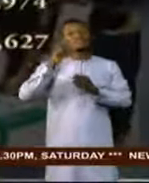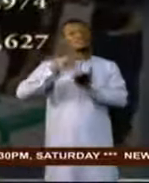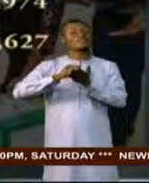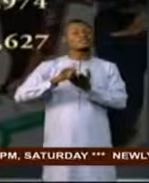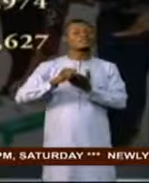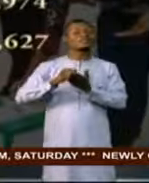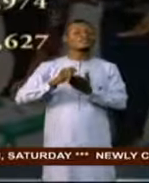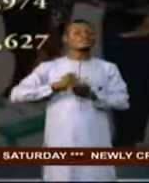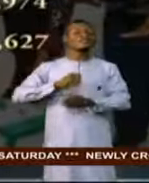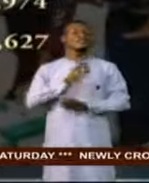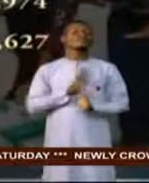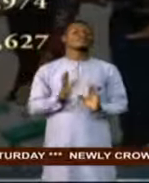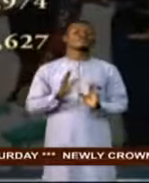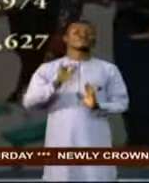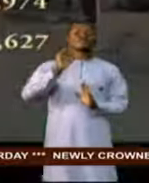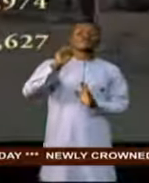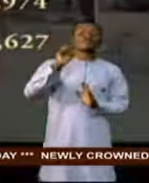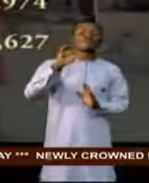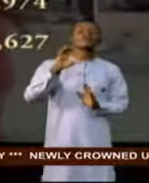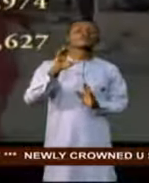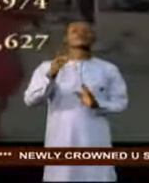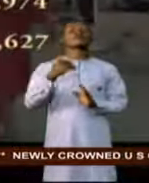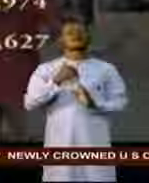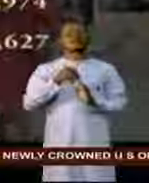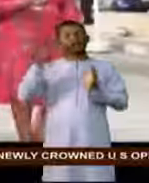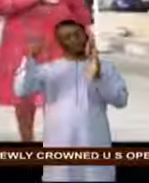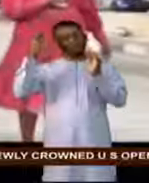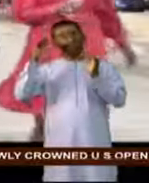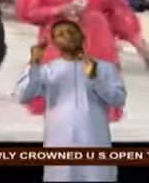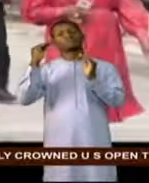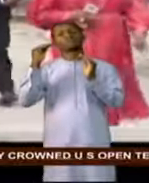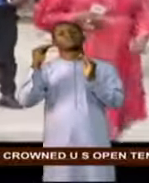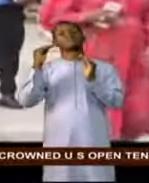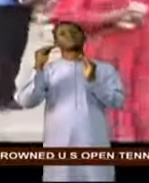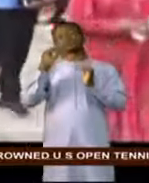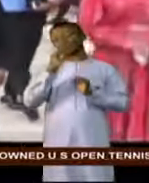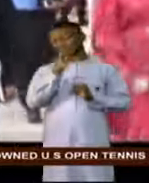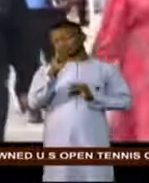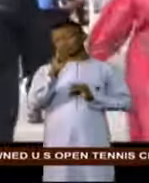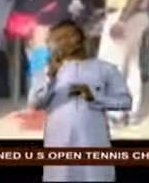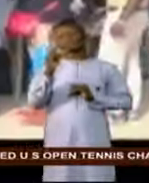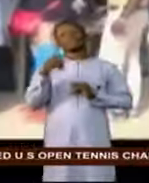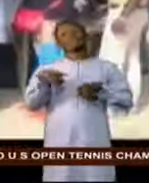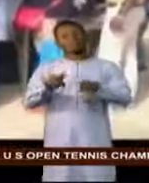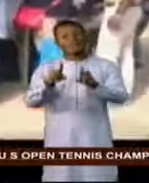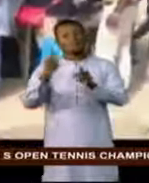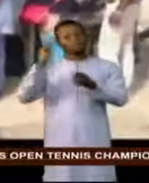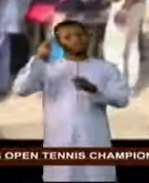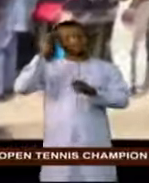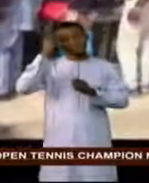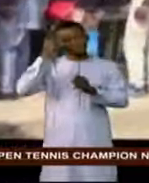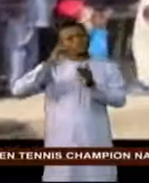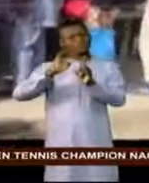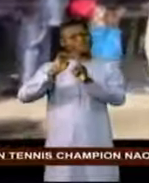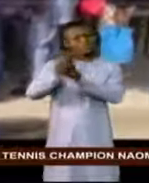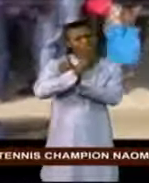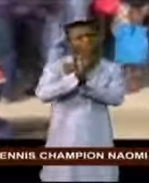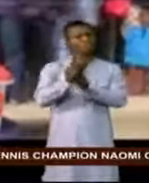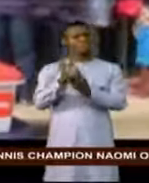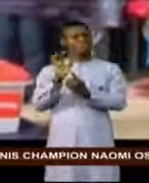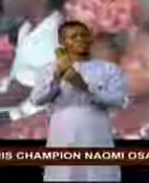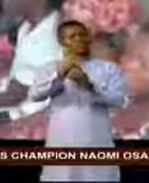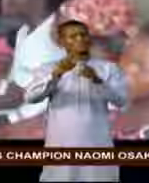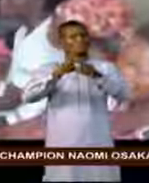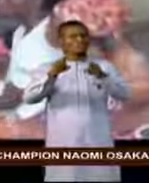The EINEC chair, a chronic optimist, displays his optimism. While the political climate shows some silver lining.